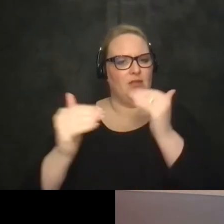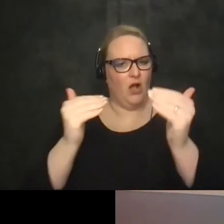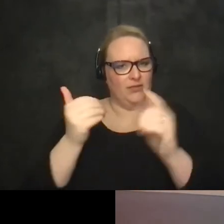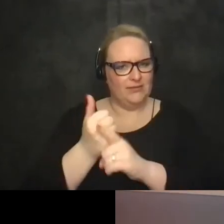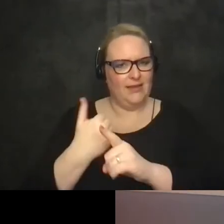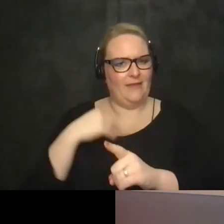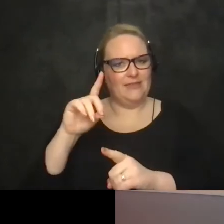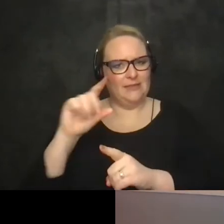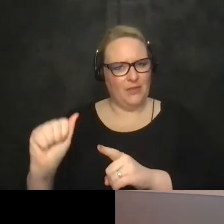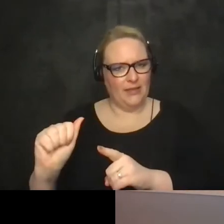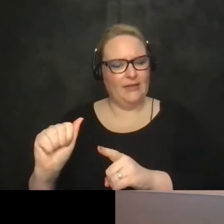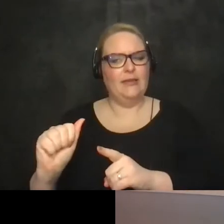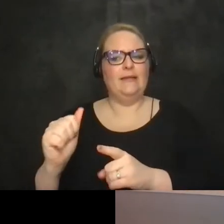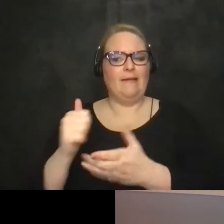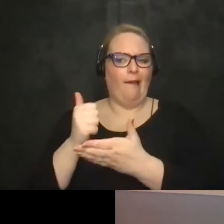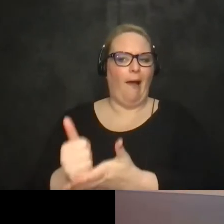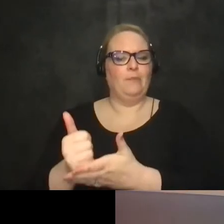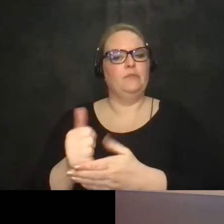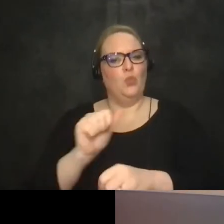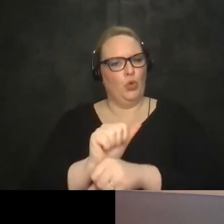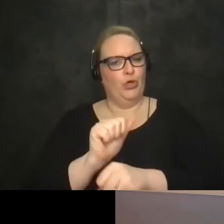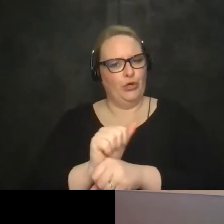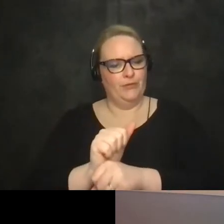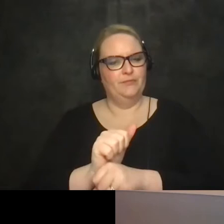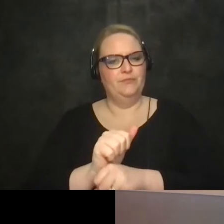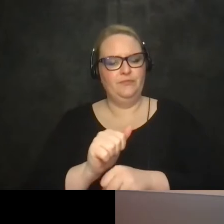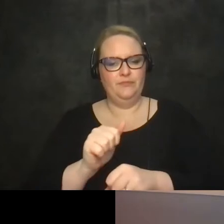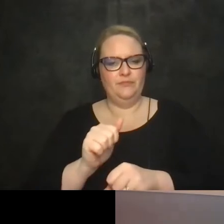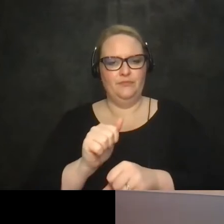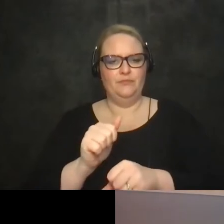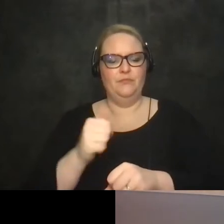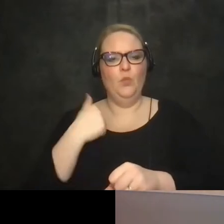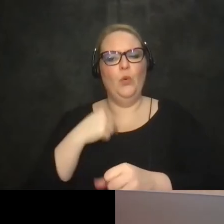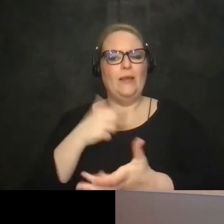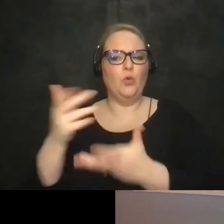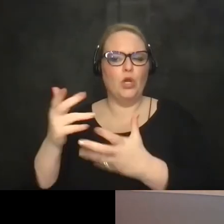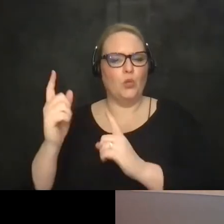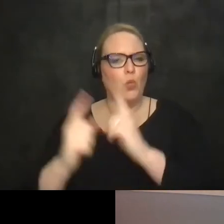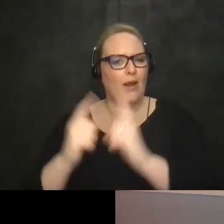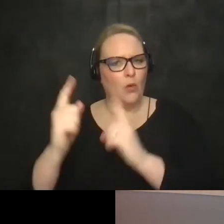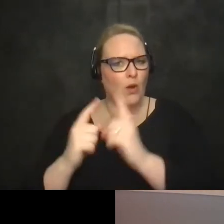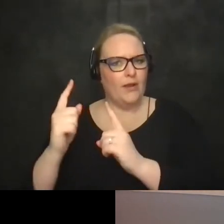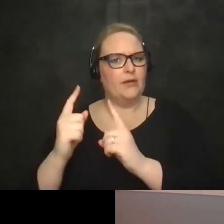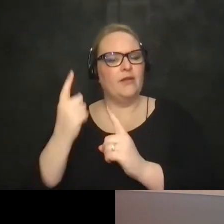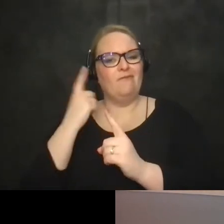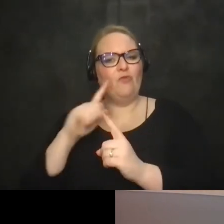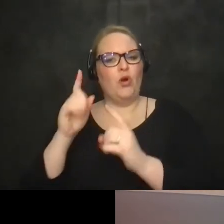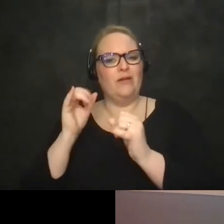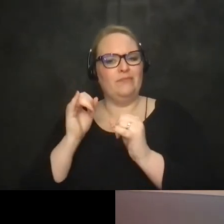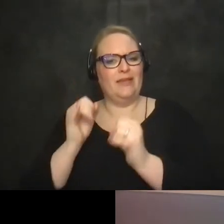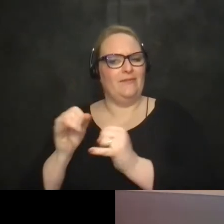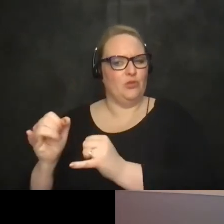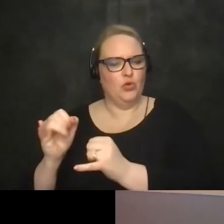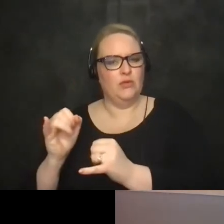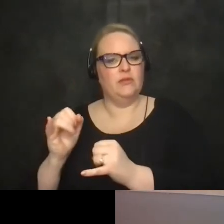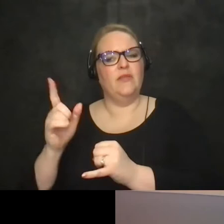to help them gain meaningful employment so we work with one-on-one sessions with our individuals our job